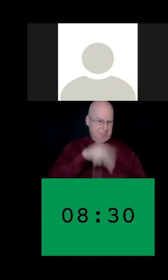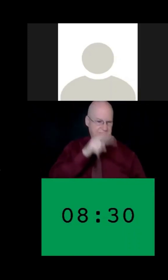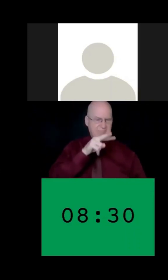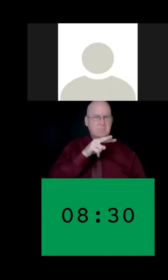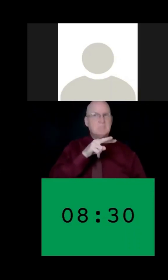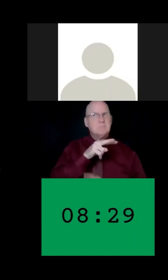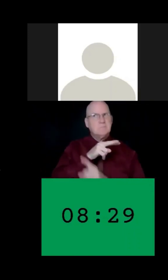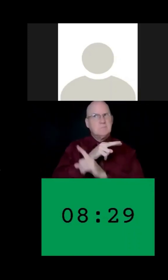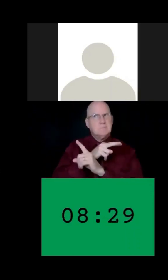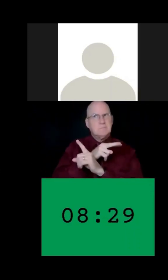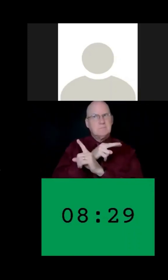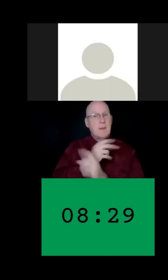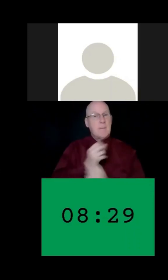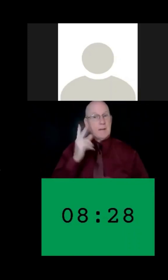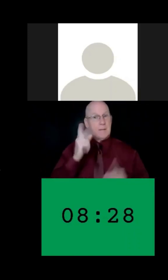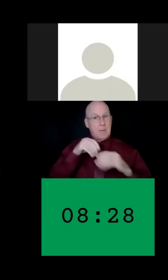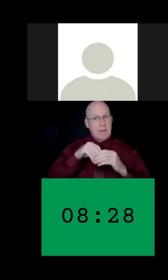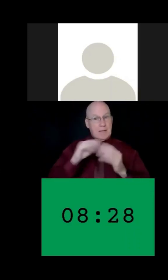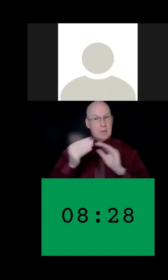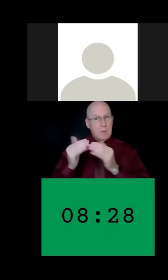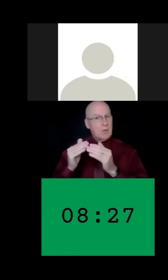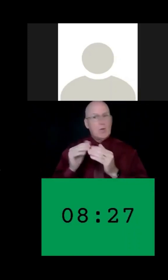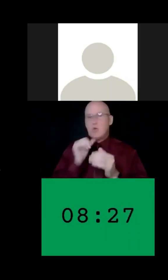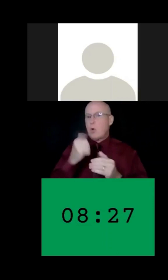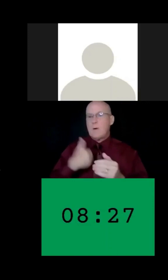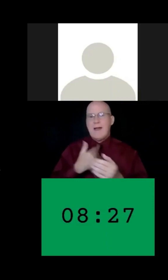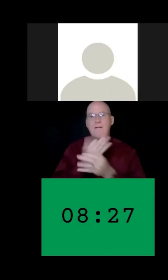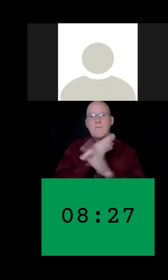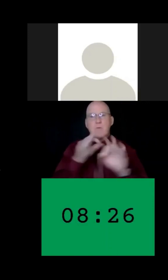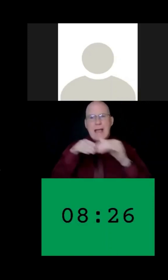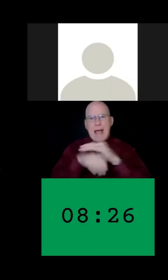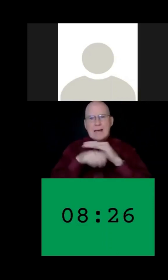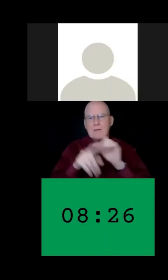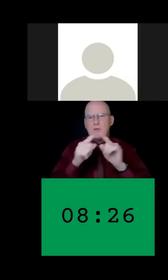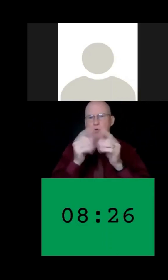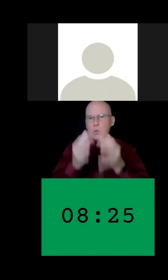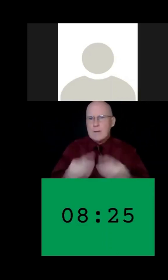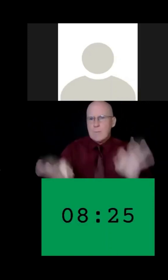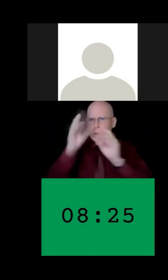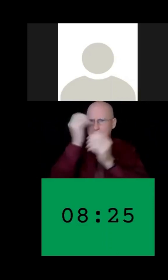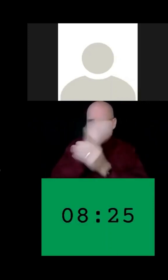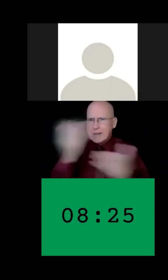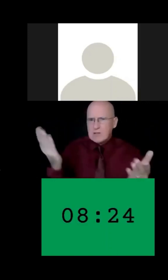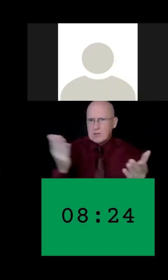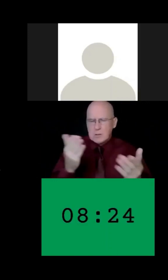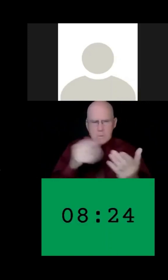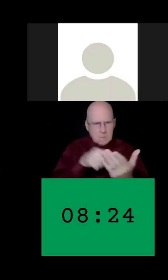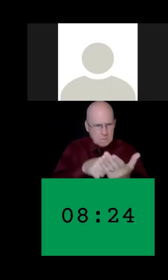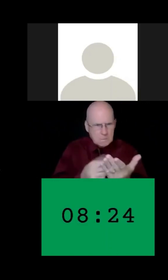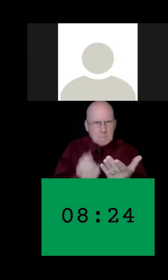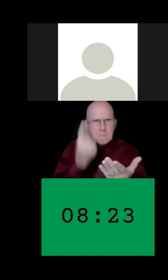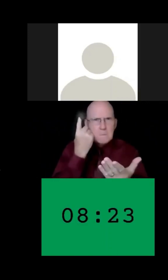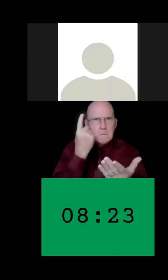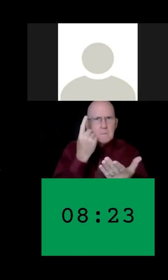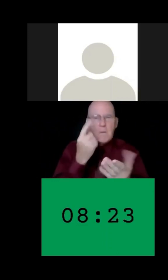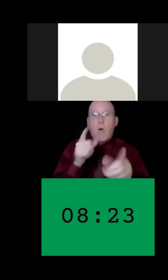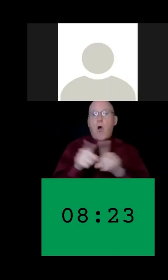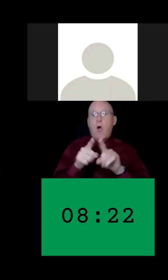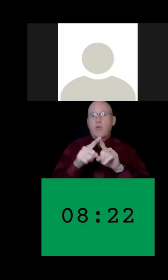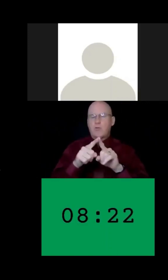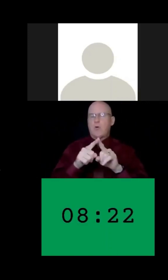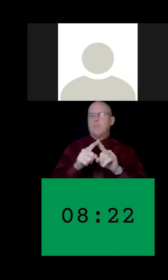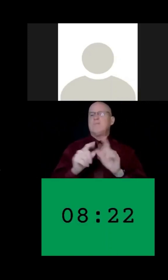our community do not have free access to important information. And I also want to highlight the word